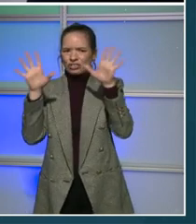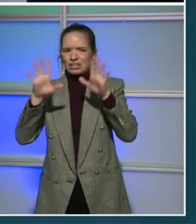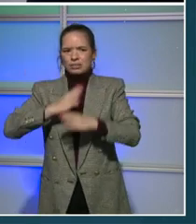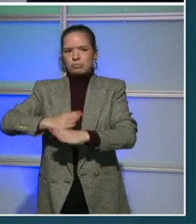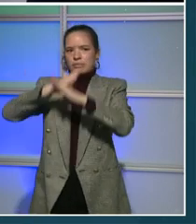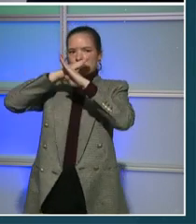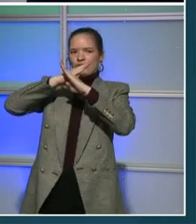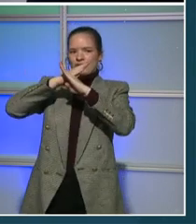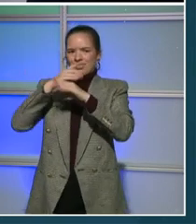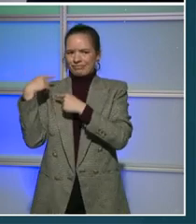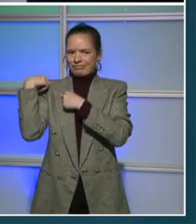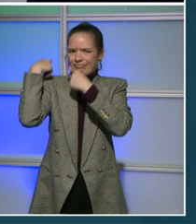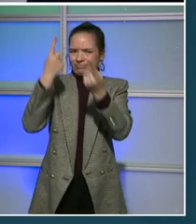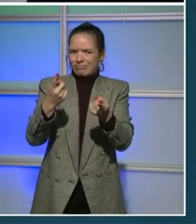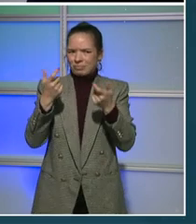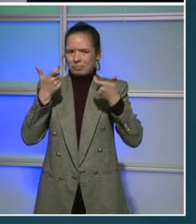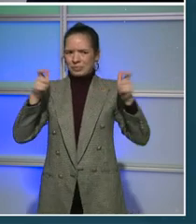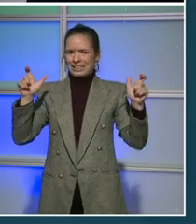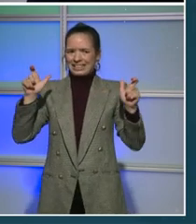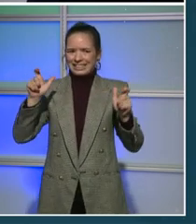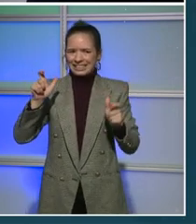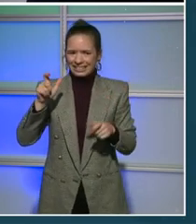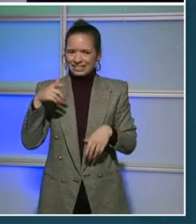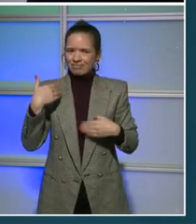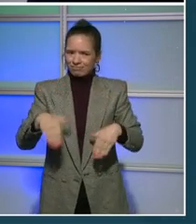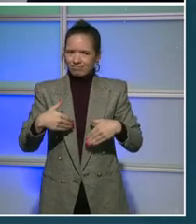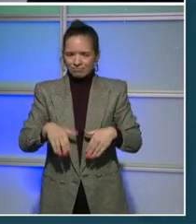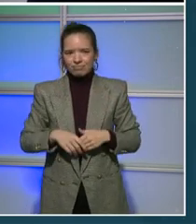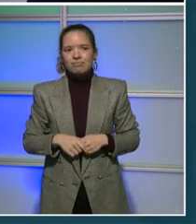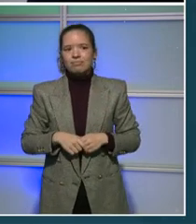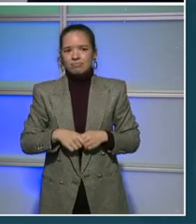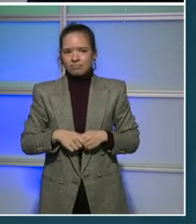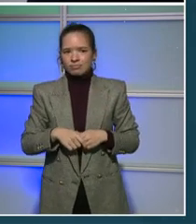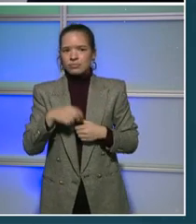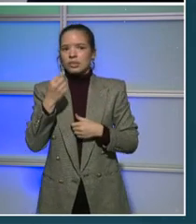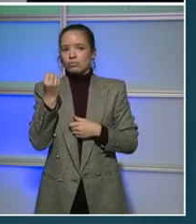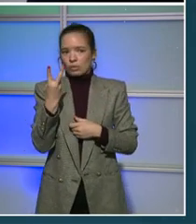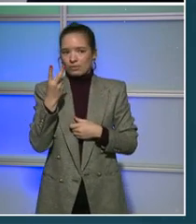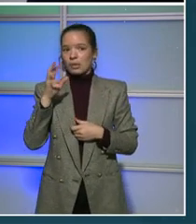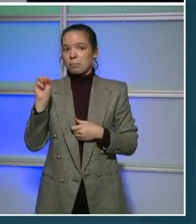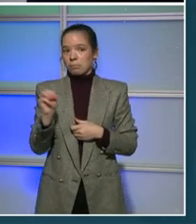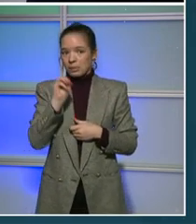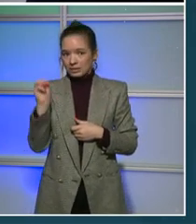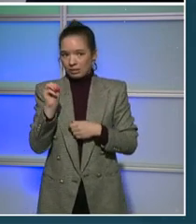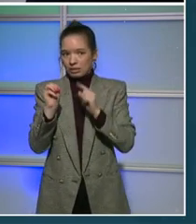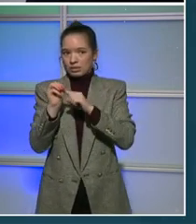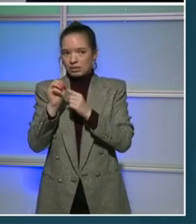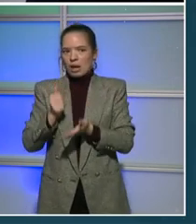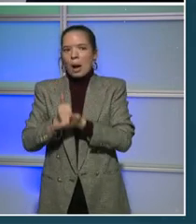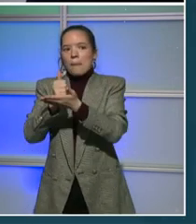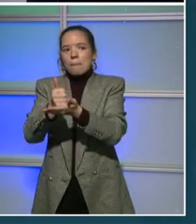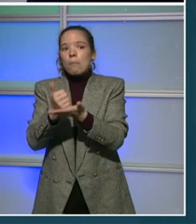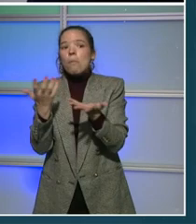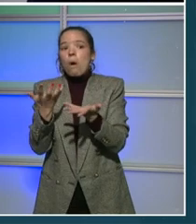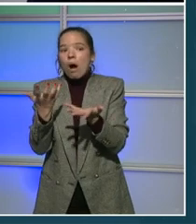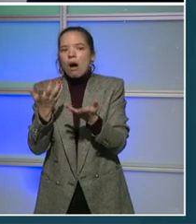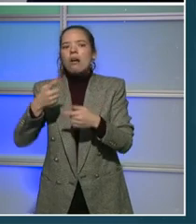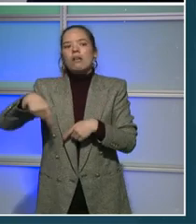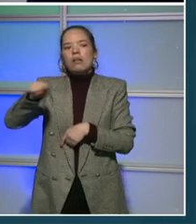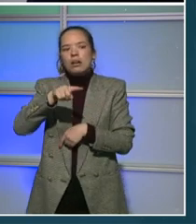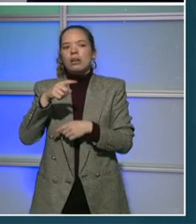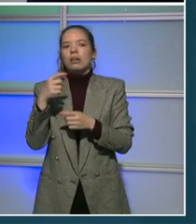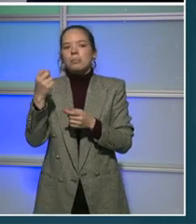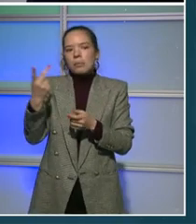including nearly 10 million for violence interrupters and nearly 12 million to provide returning citizens with cash assistance. In economic